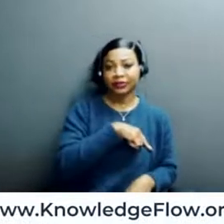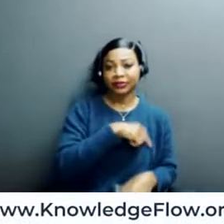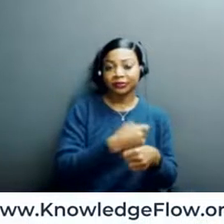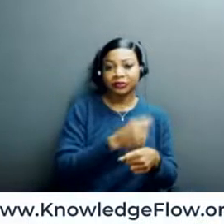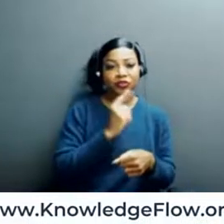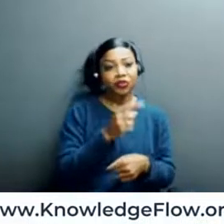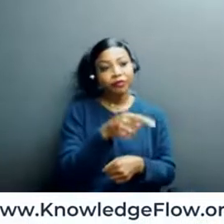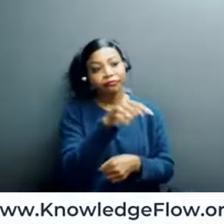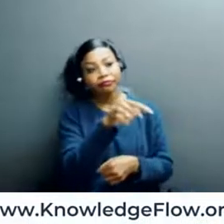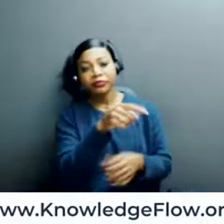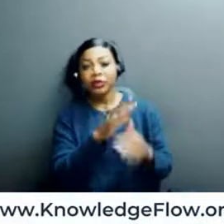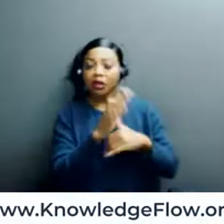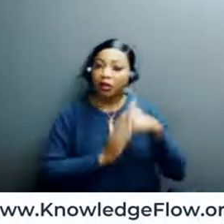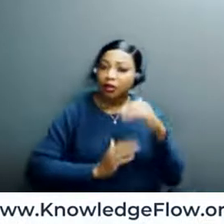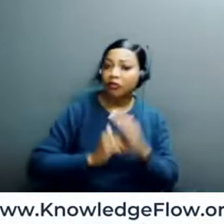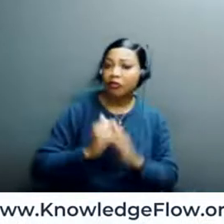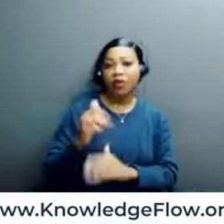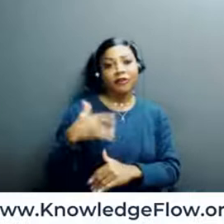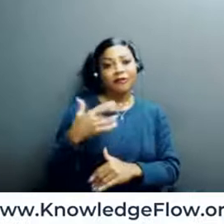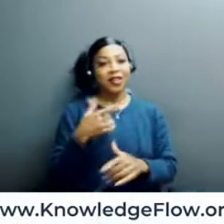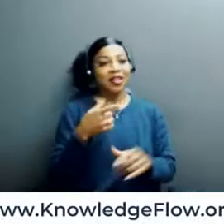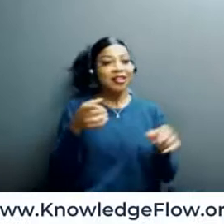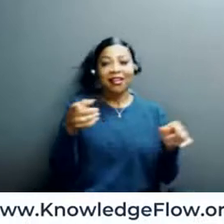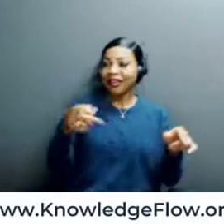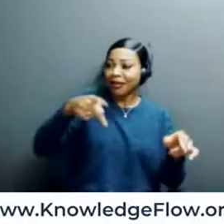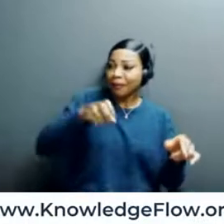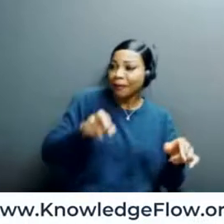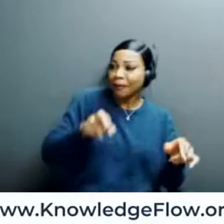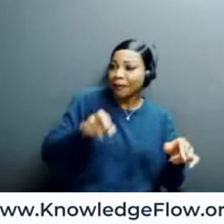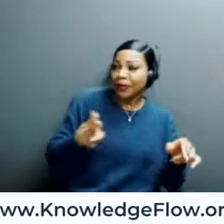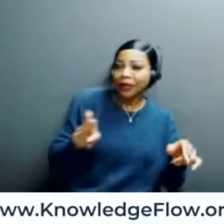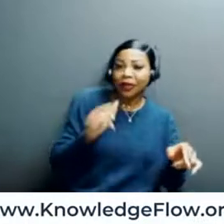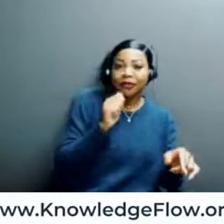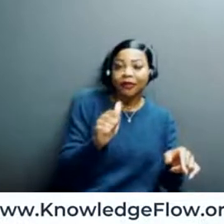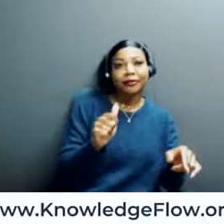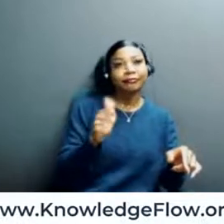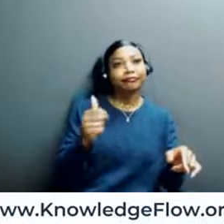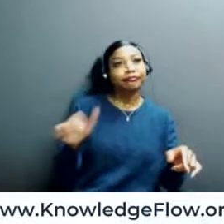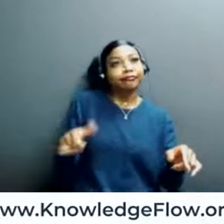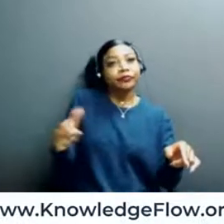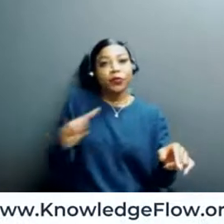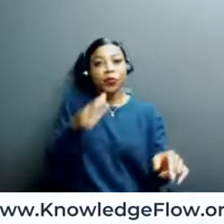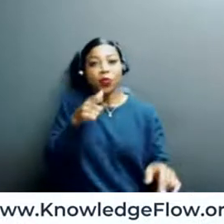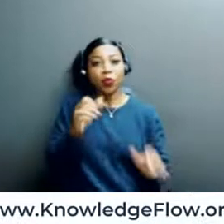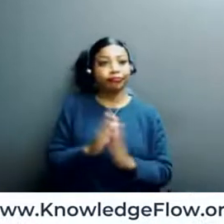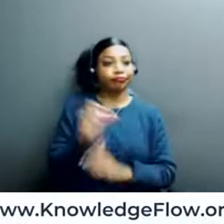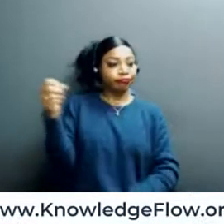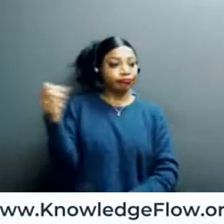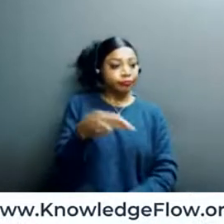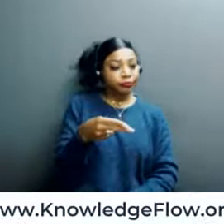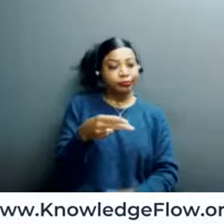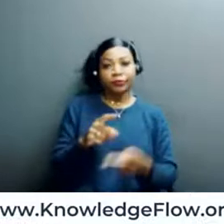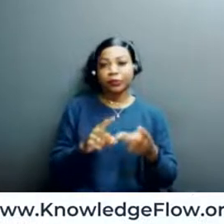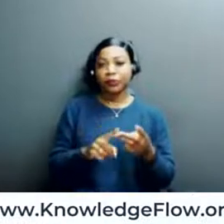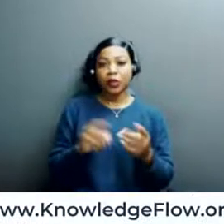comfortable feeling like they're dealing with a peer and not necessarily someone who is, you know, better at or, you know, is